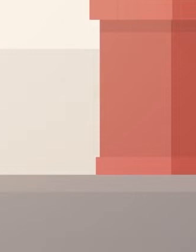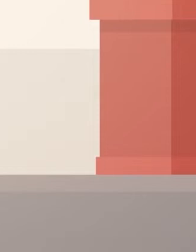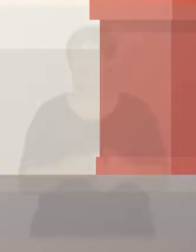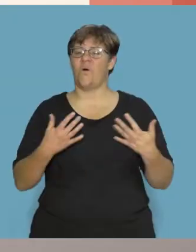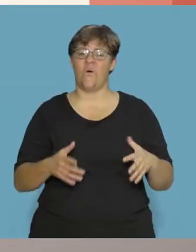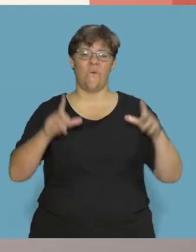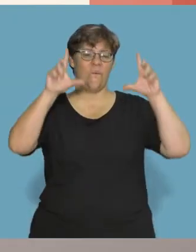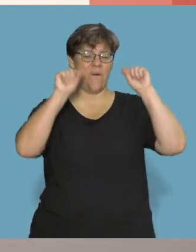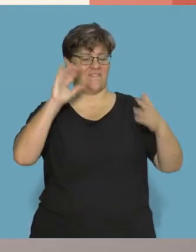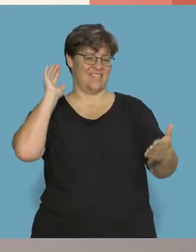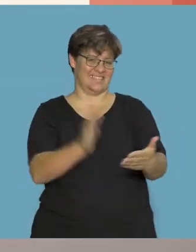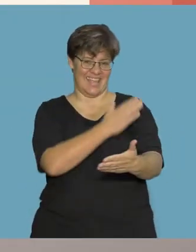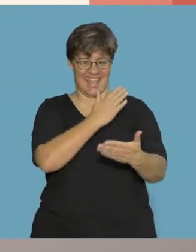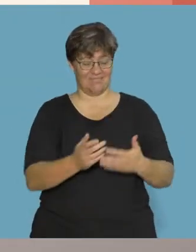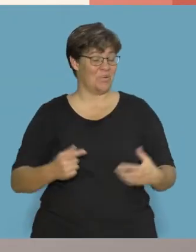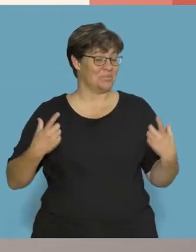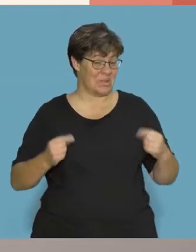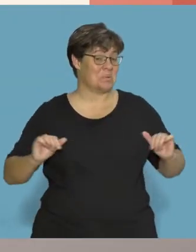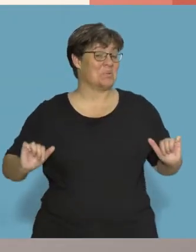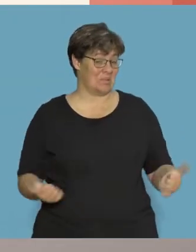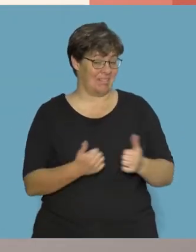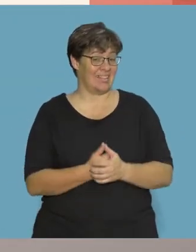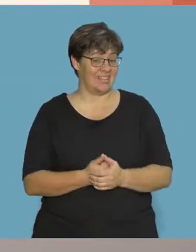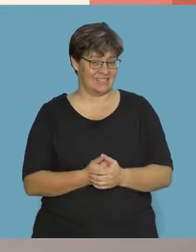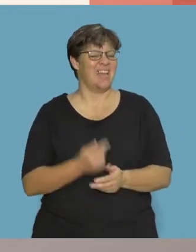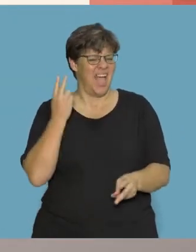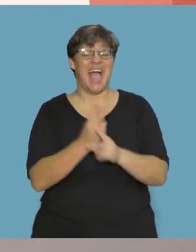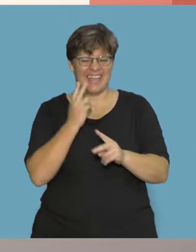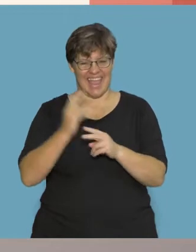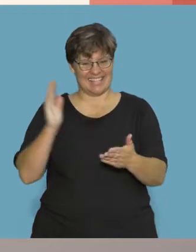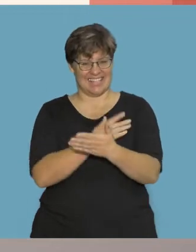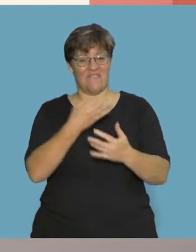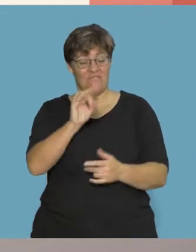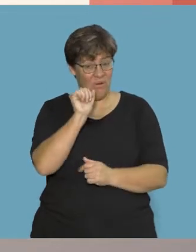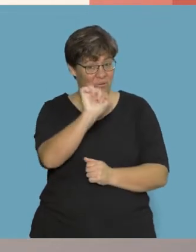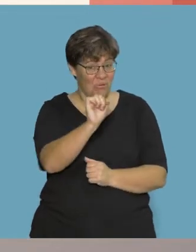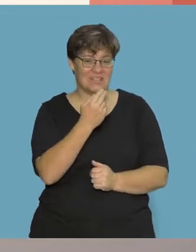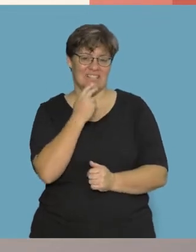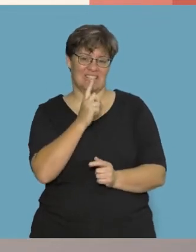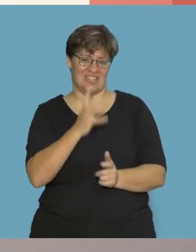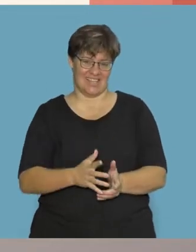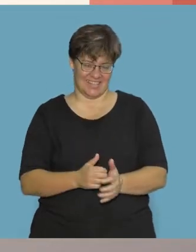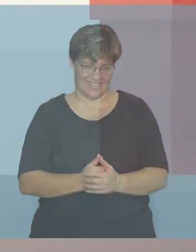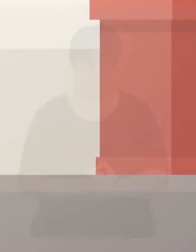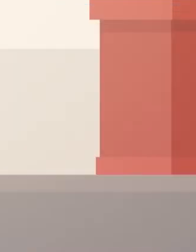What wonderful singing! Well done! Let's sing the song again for your teacher.